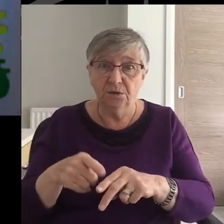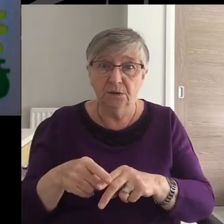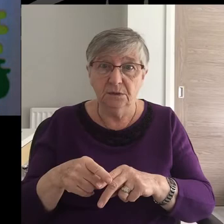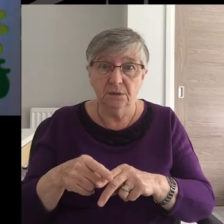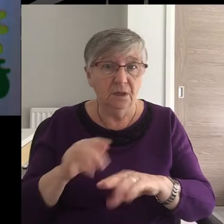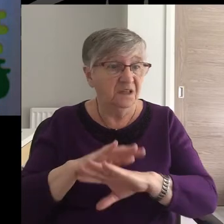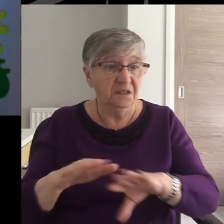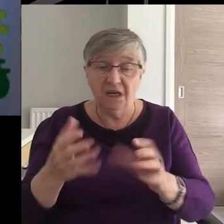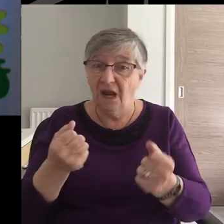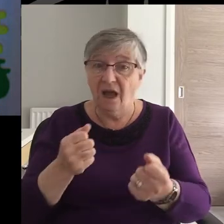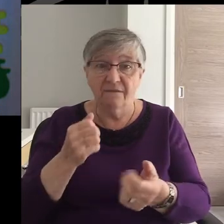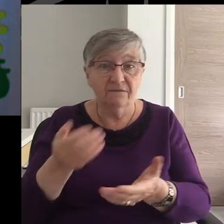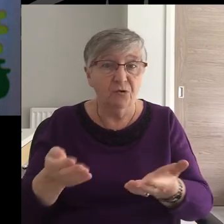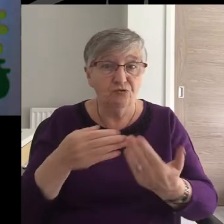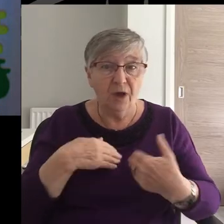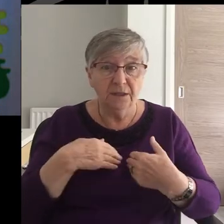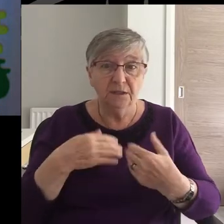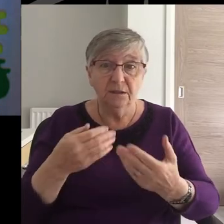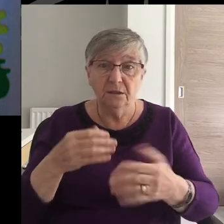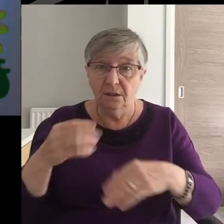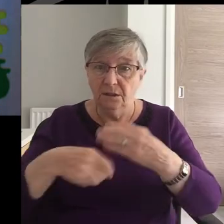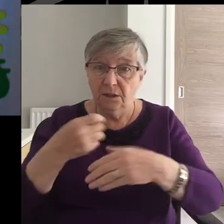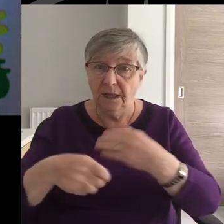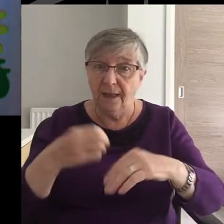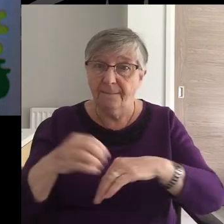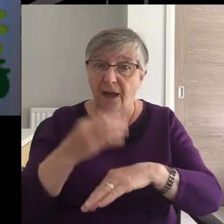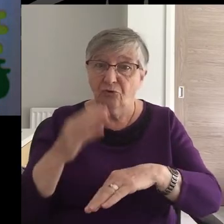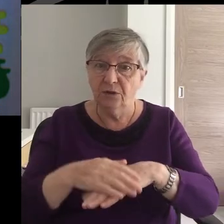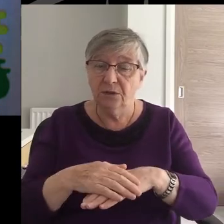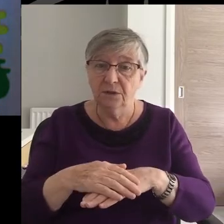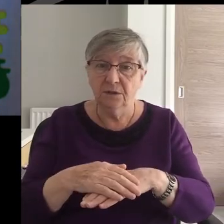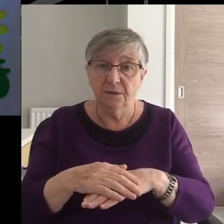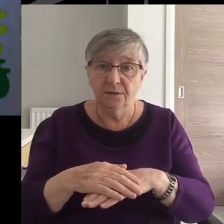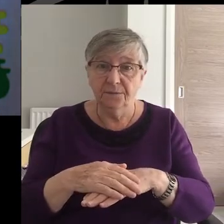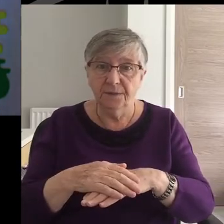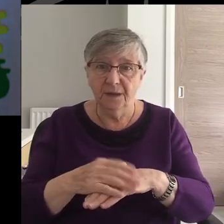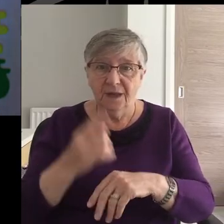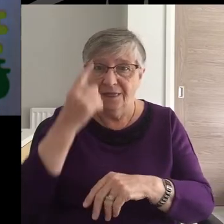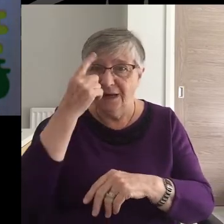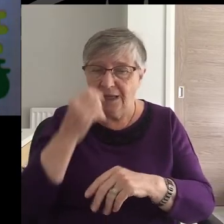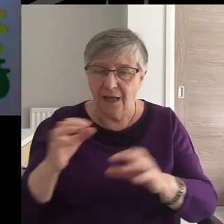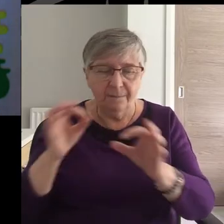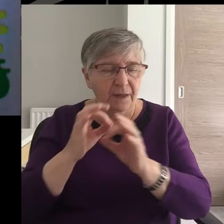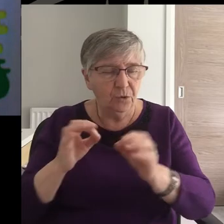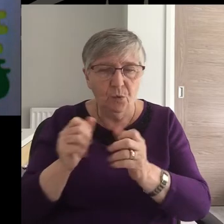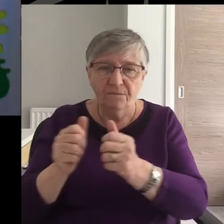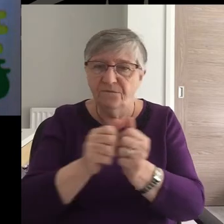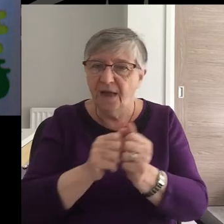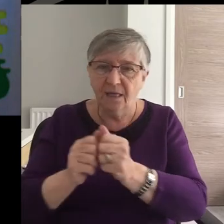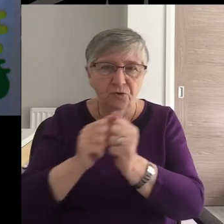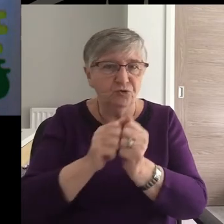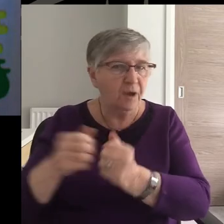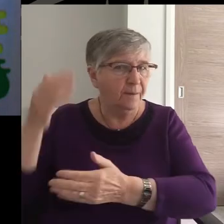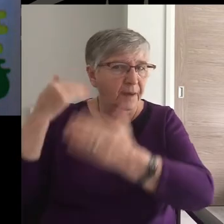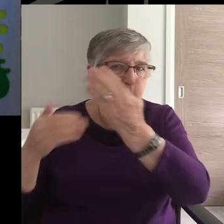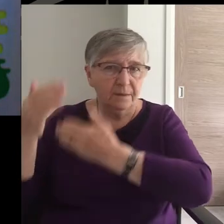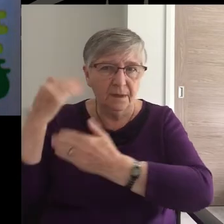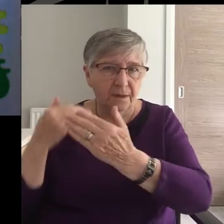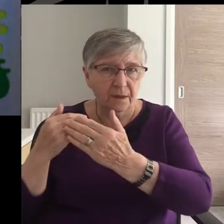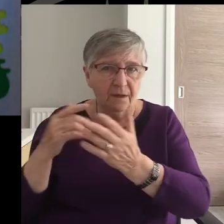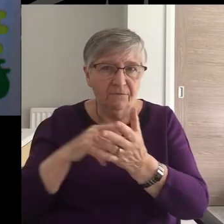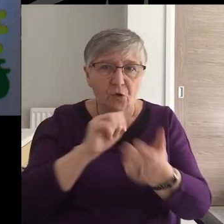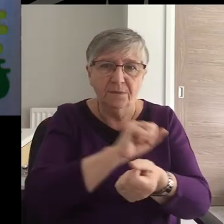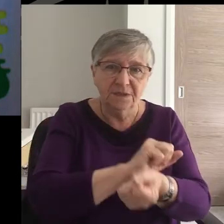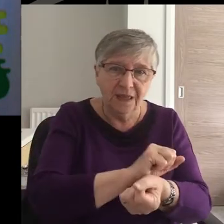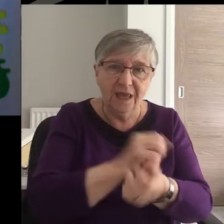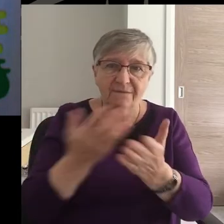They did not even have the right of marriage. There could be no fellowship in the ancient world between slaves